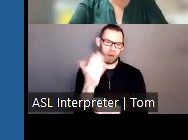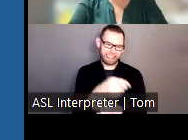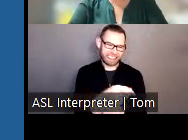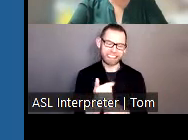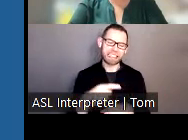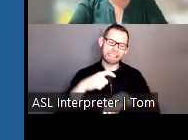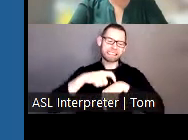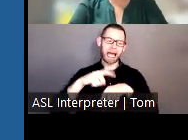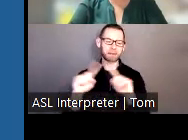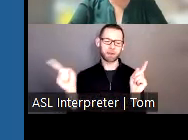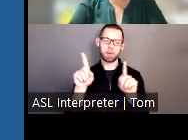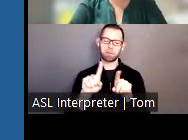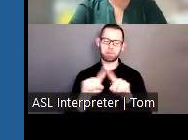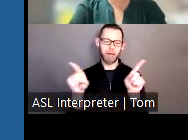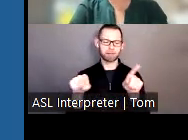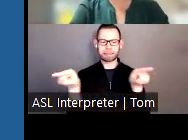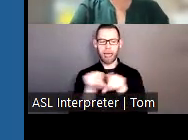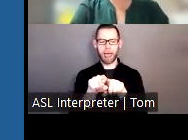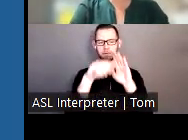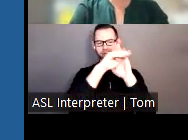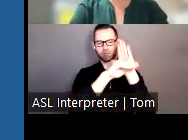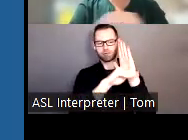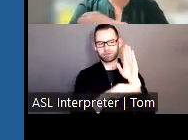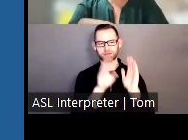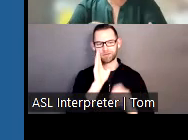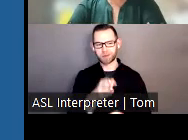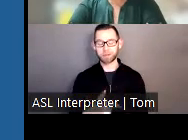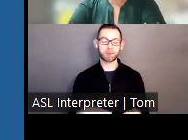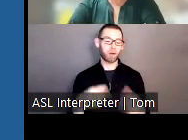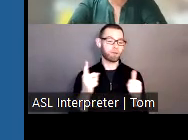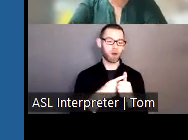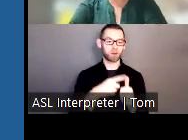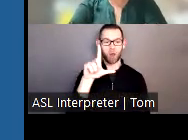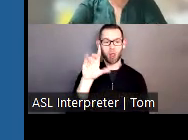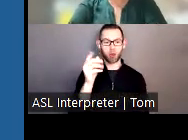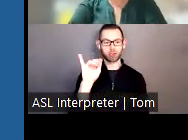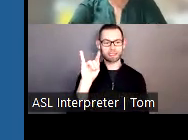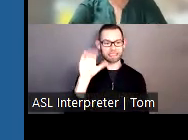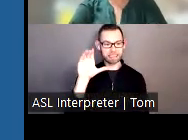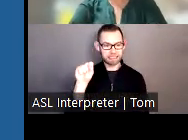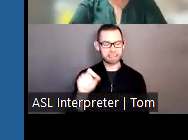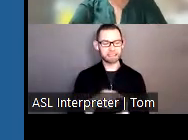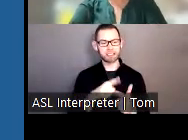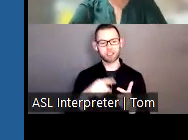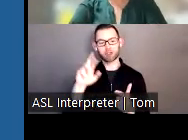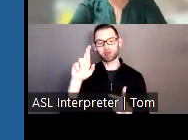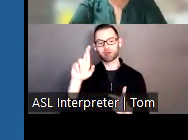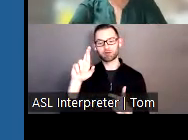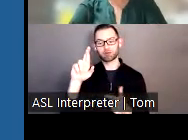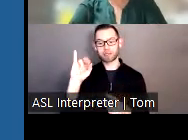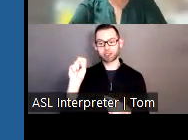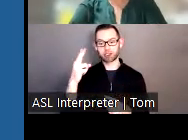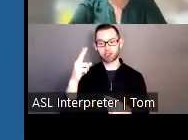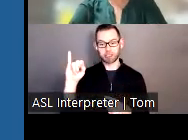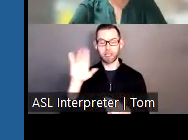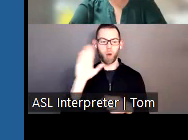time is different. So once I go through the logistics, Rishi Reddy will give an overview presentation on the draft